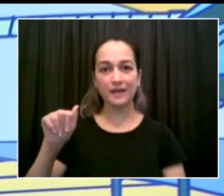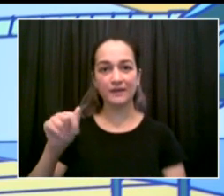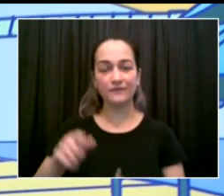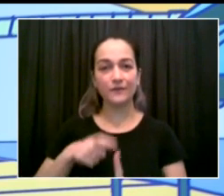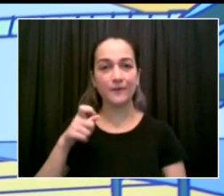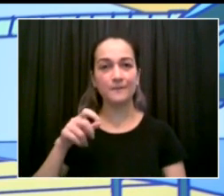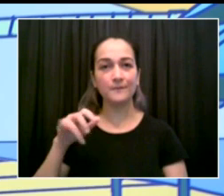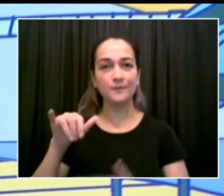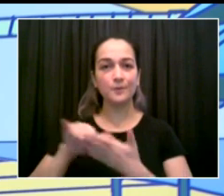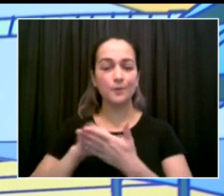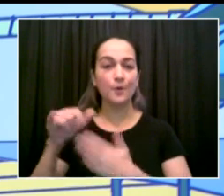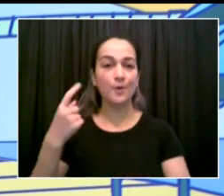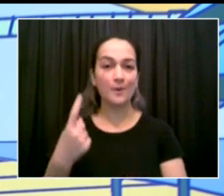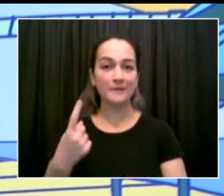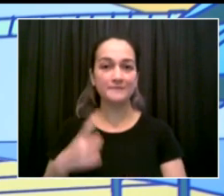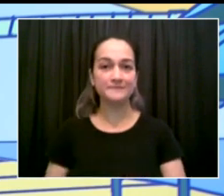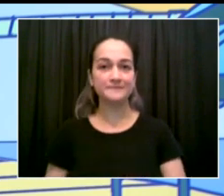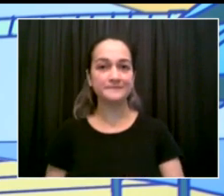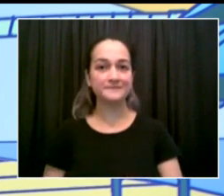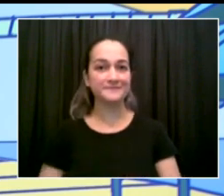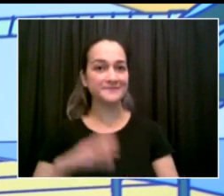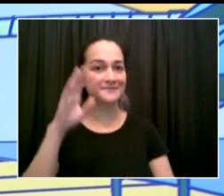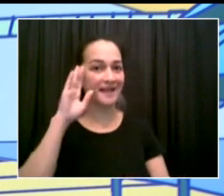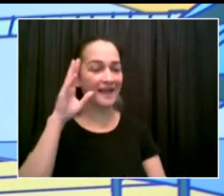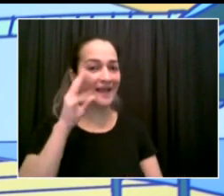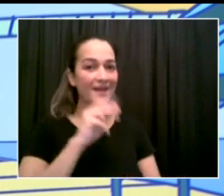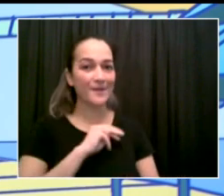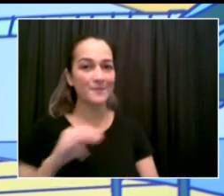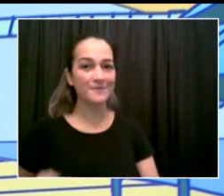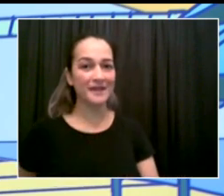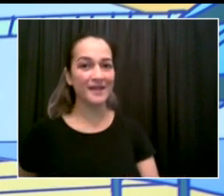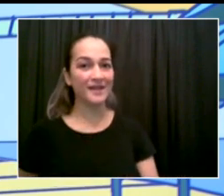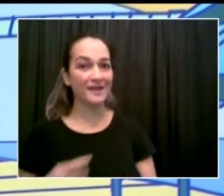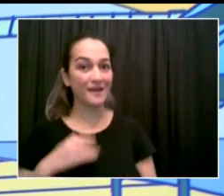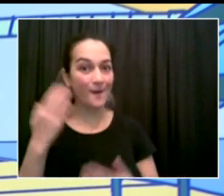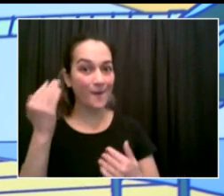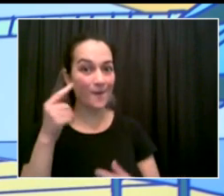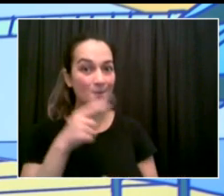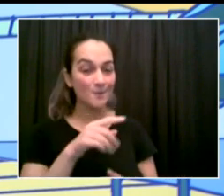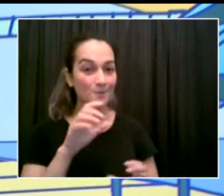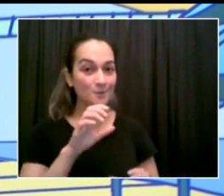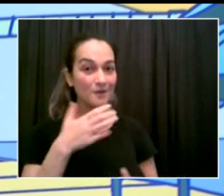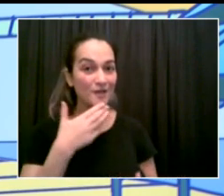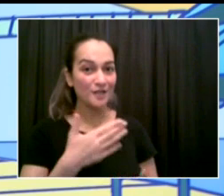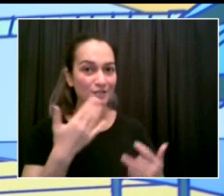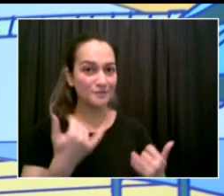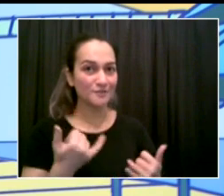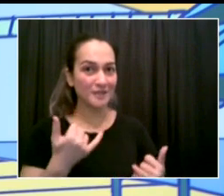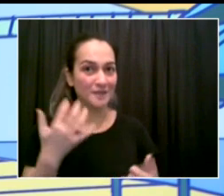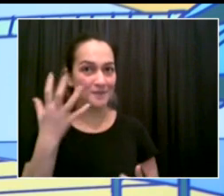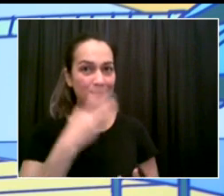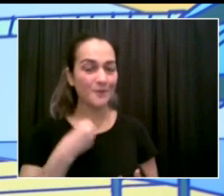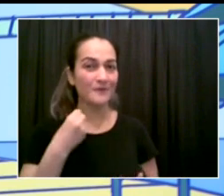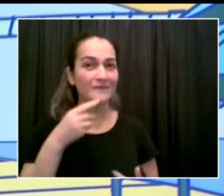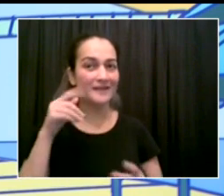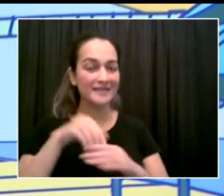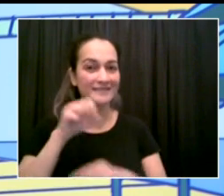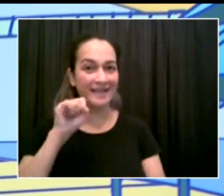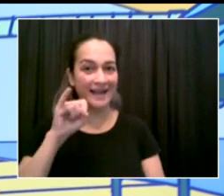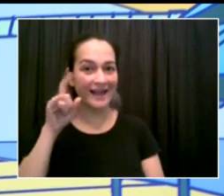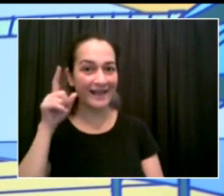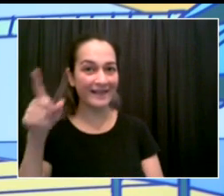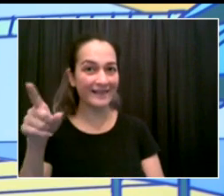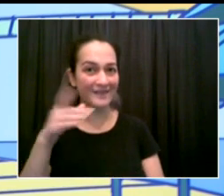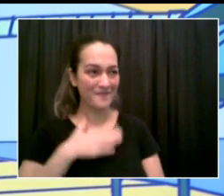Hi, Mr. Mayor, and I hope you're having a nice time on beautiful Staten Island, my beloved native borough. Yeah, Jillian, where